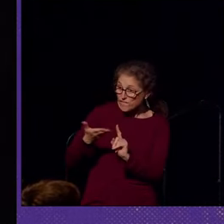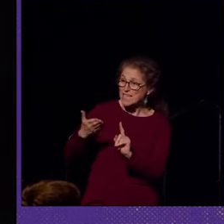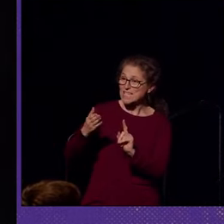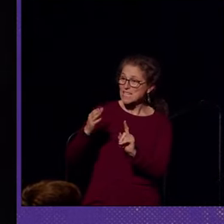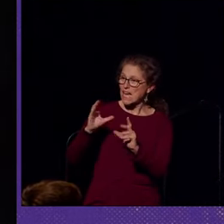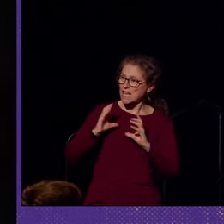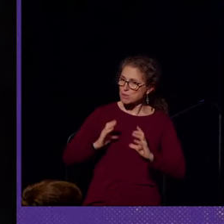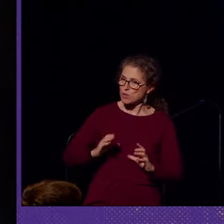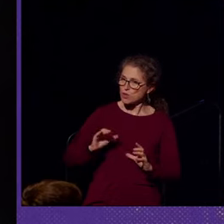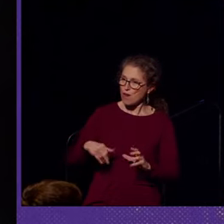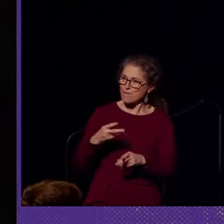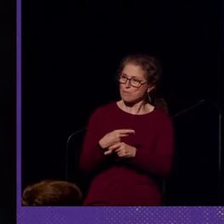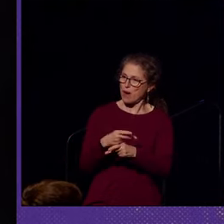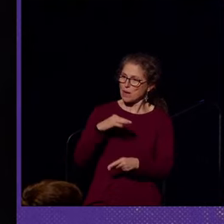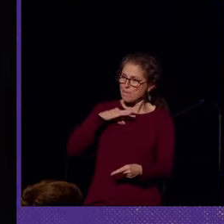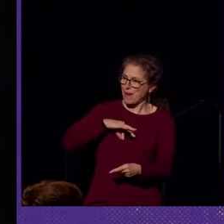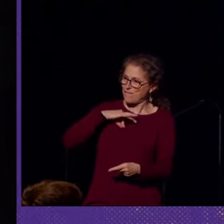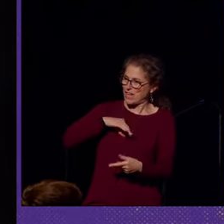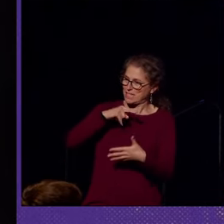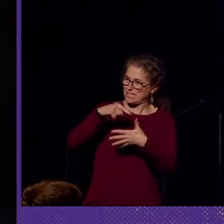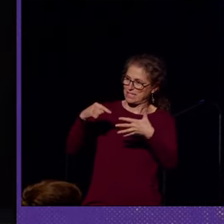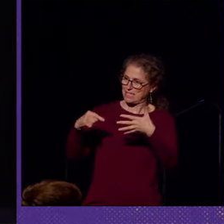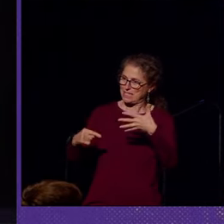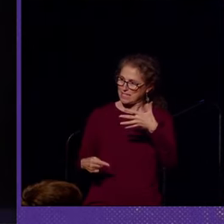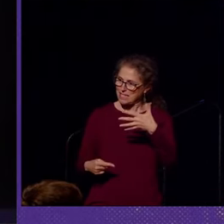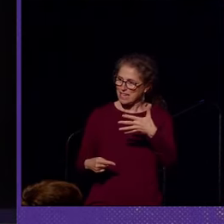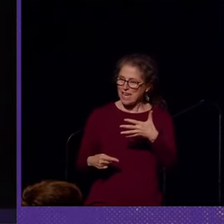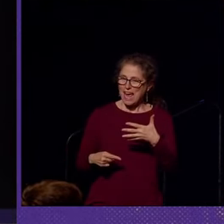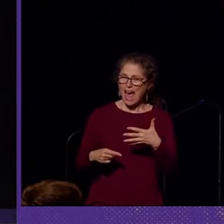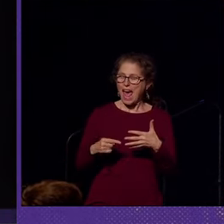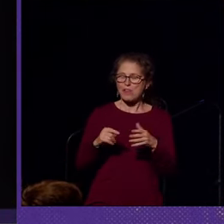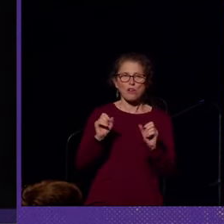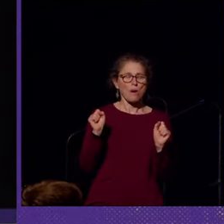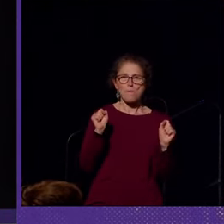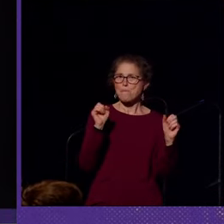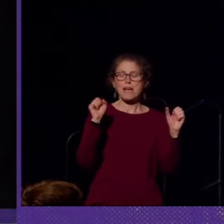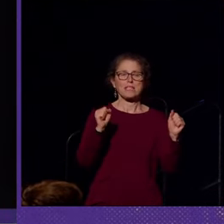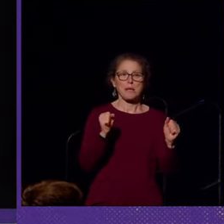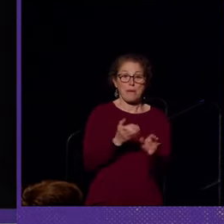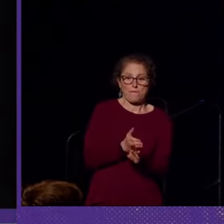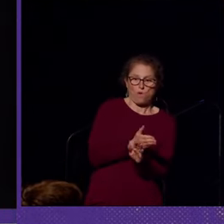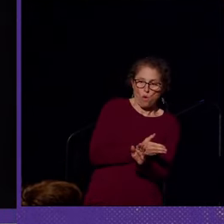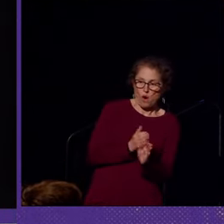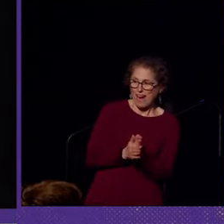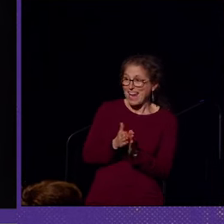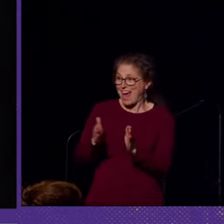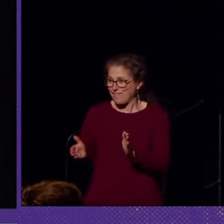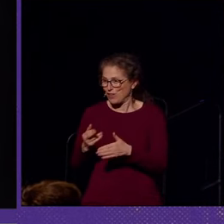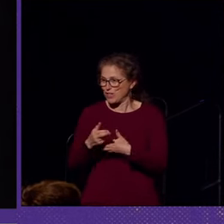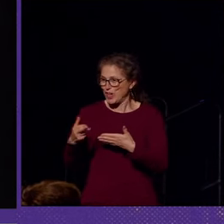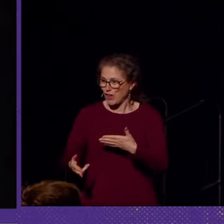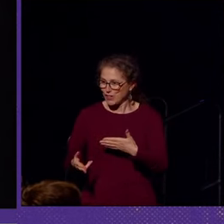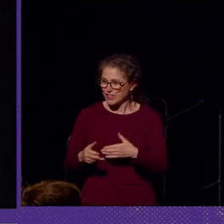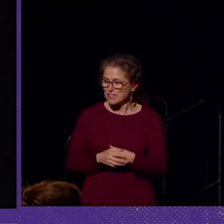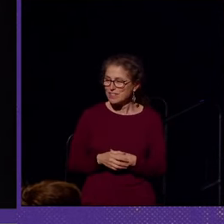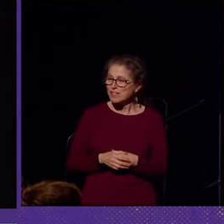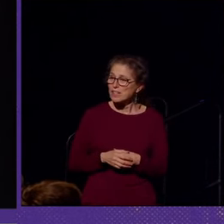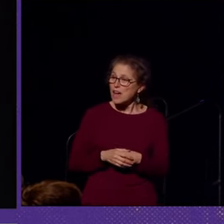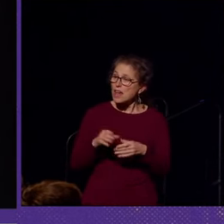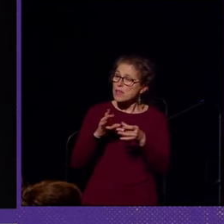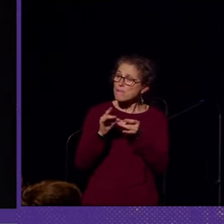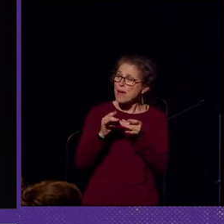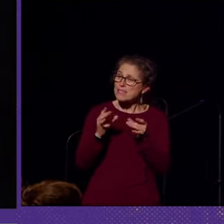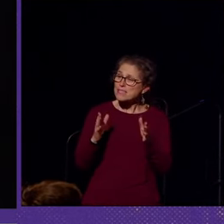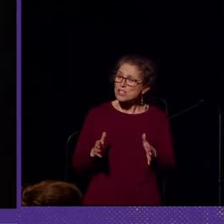of their product's benefits and the dramatic before and after results that it could provide. And these messages